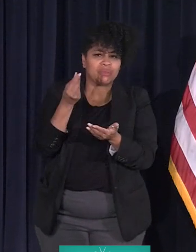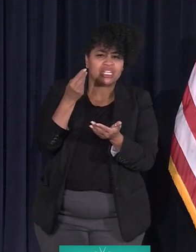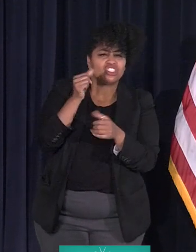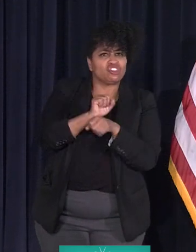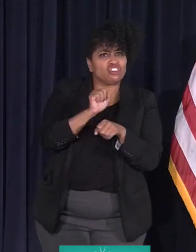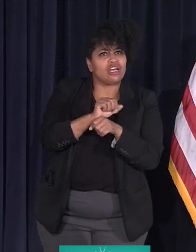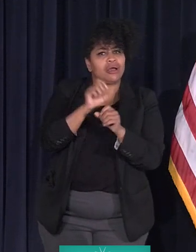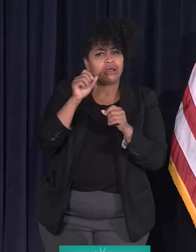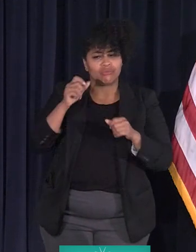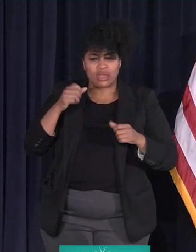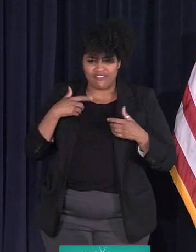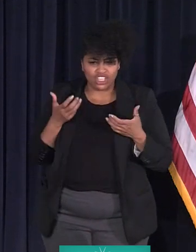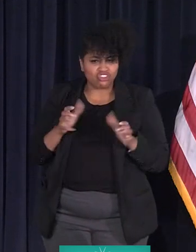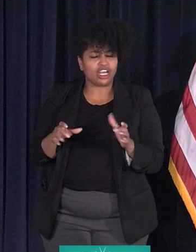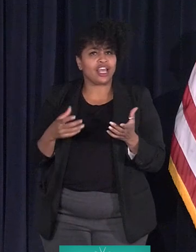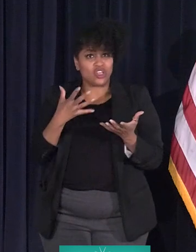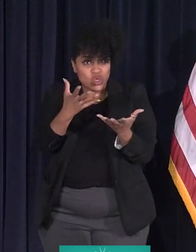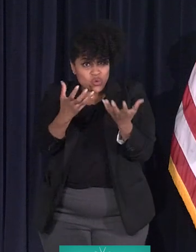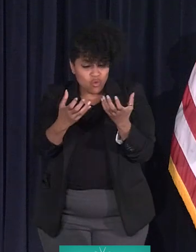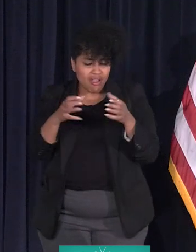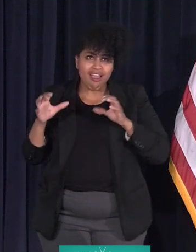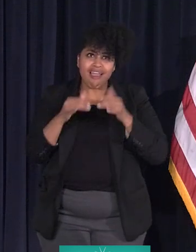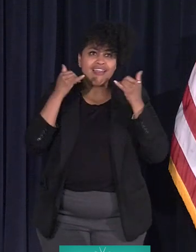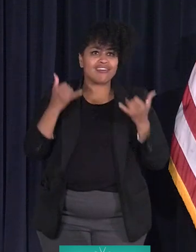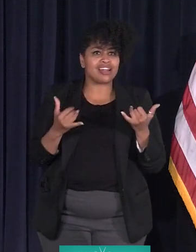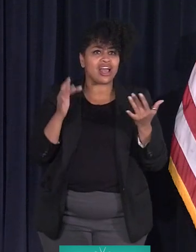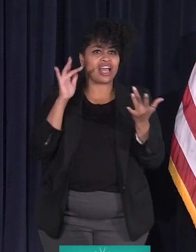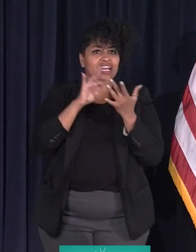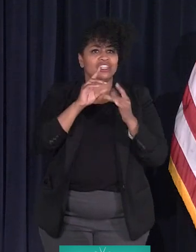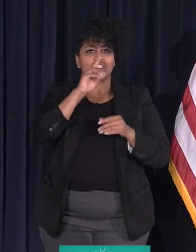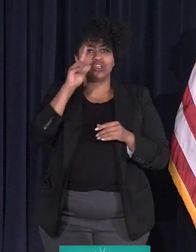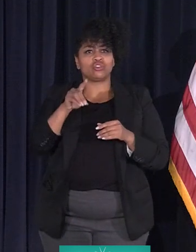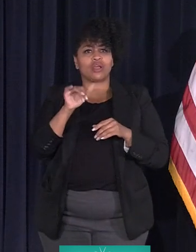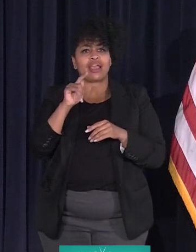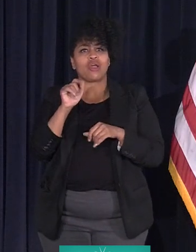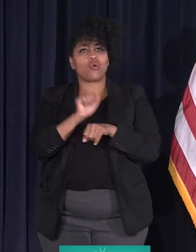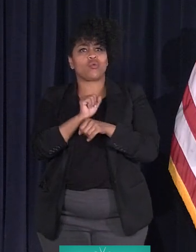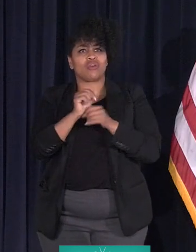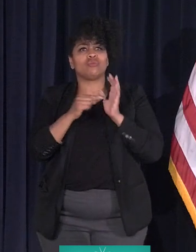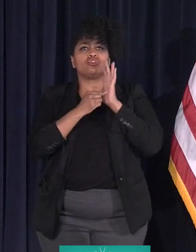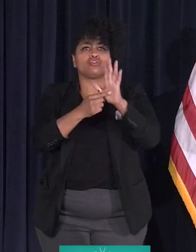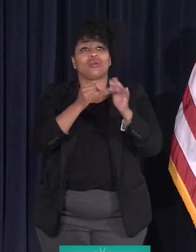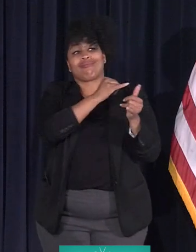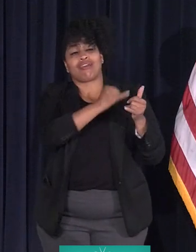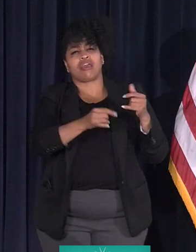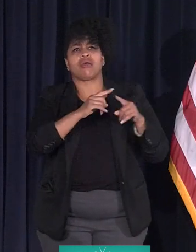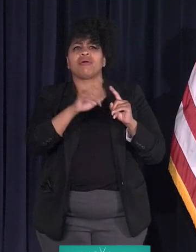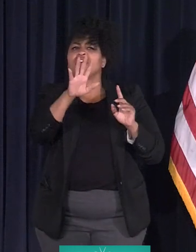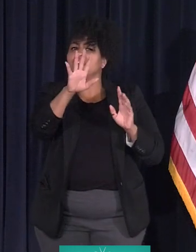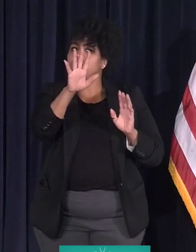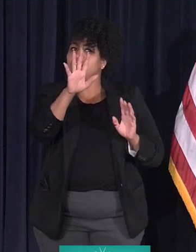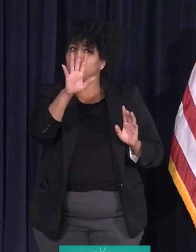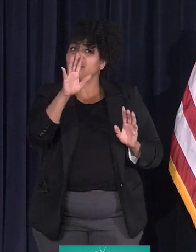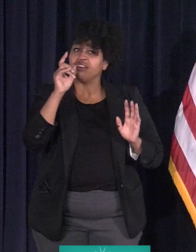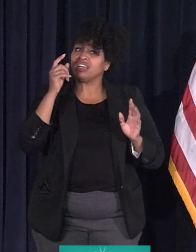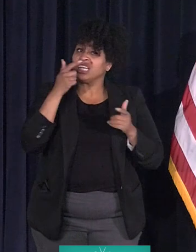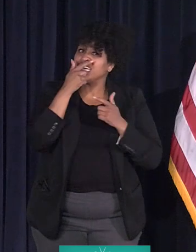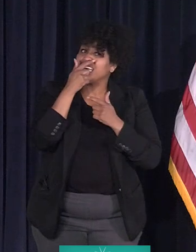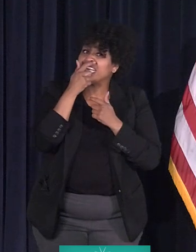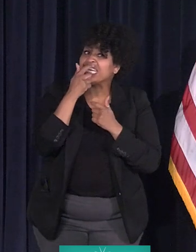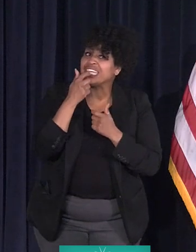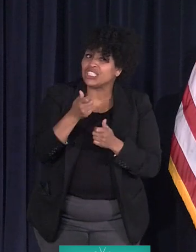If you want this, act now, contact Detroit at Work. I'll show you the contact at the end of this. But here's the interesting thing. The